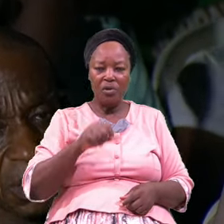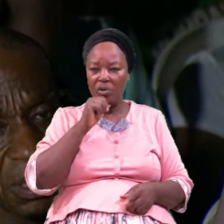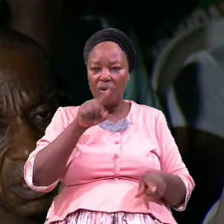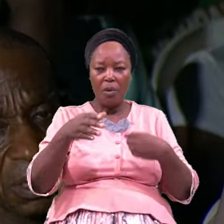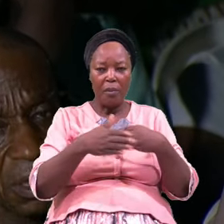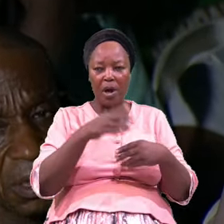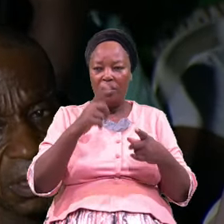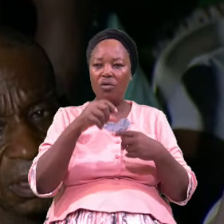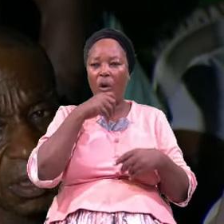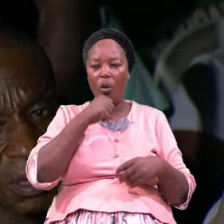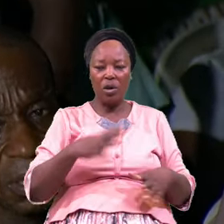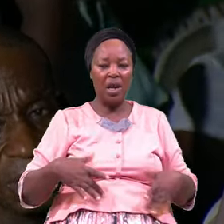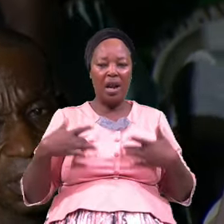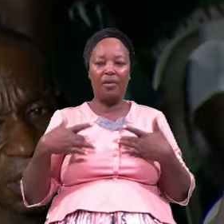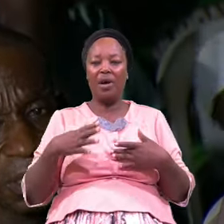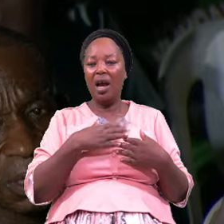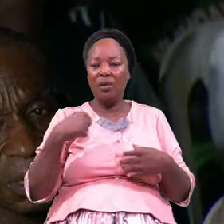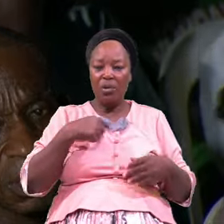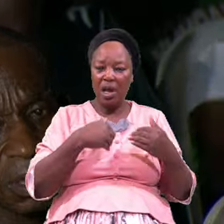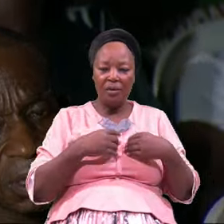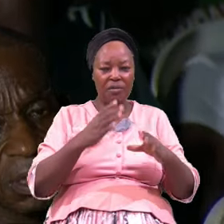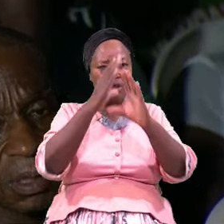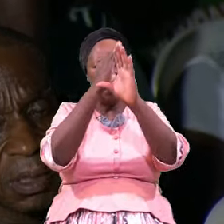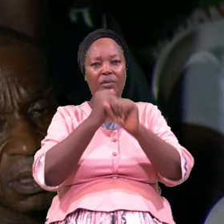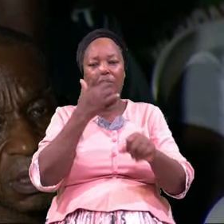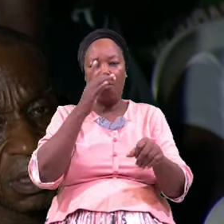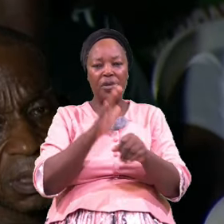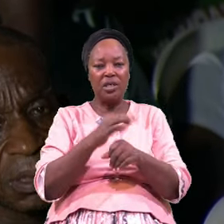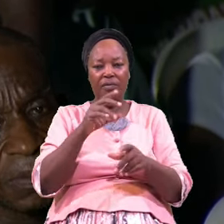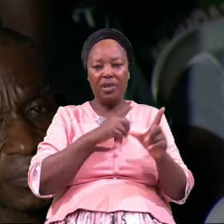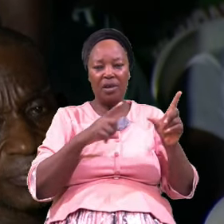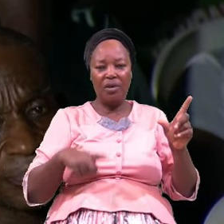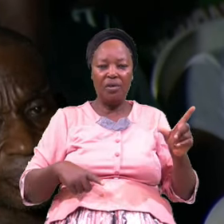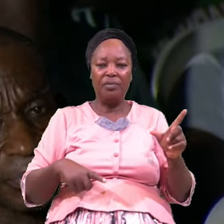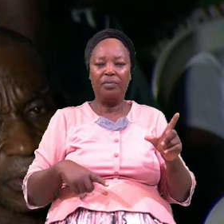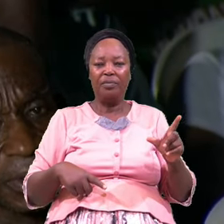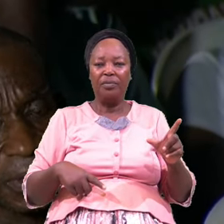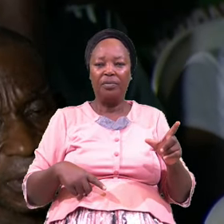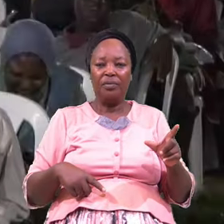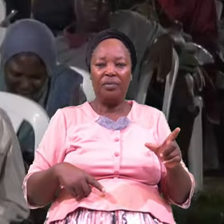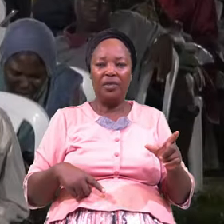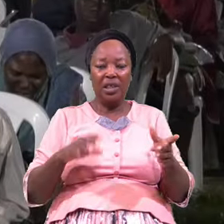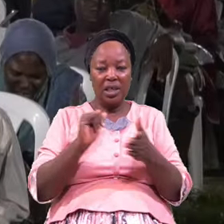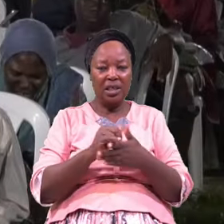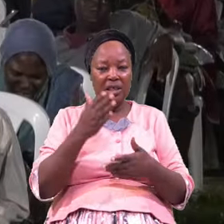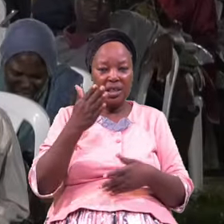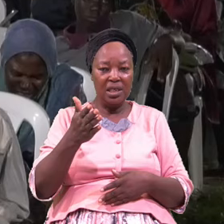Then We Have Received Promises From The Lord That There Is Going To Be Miracles Tonight